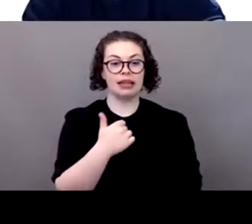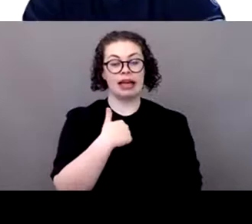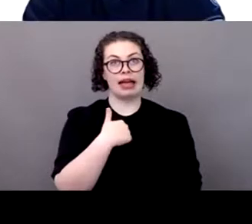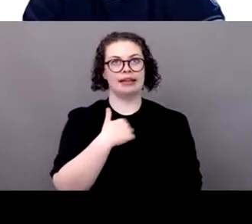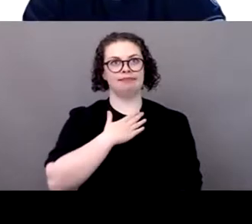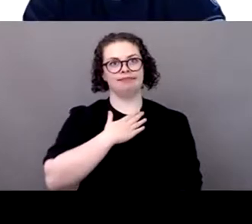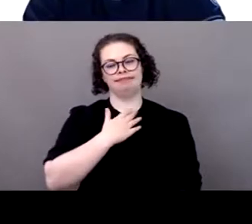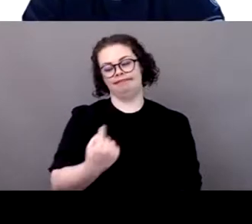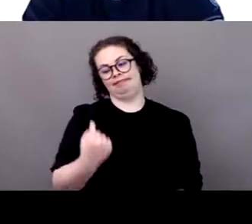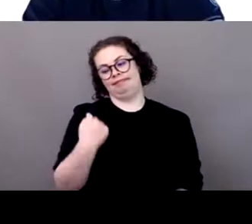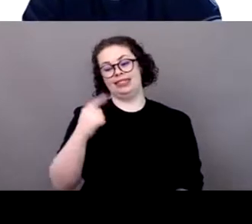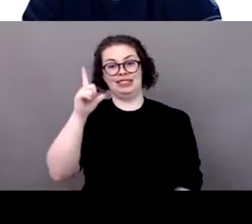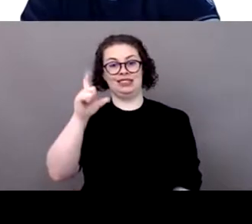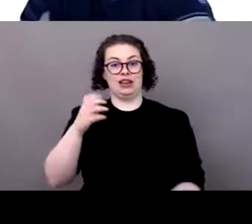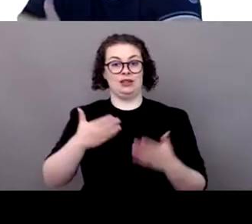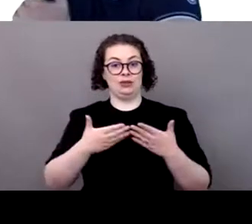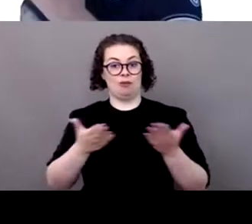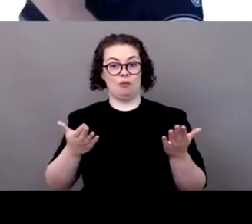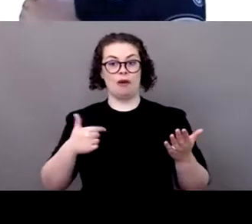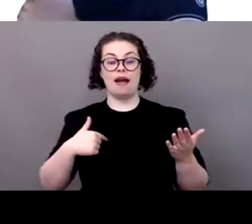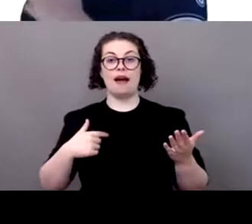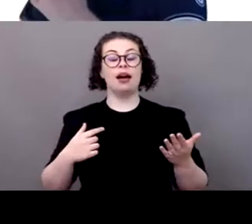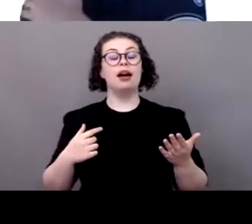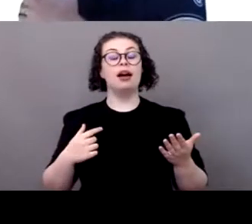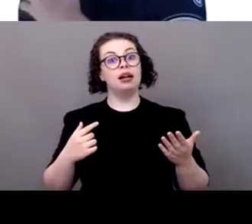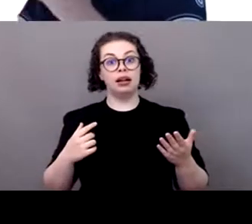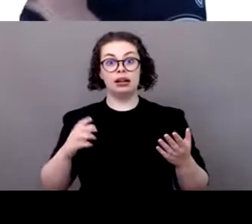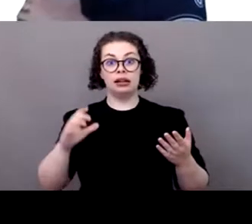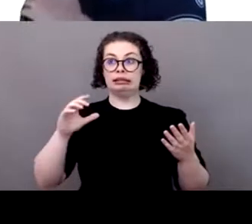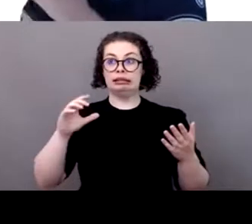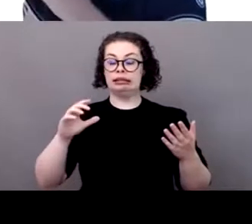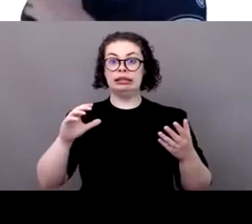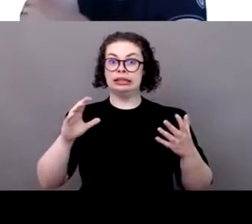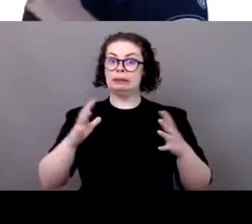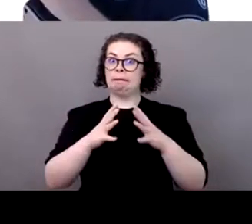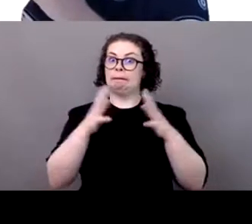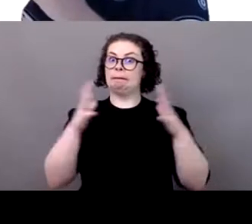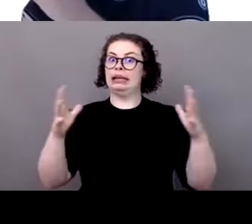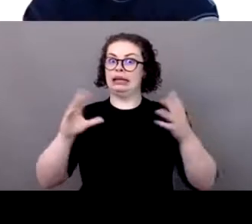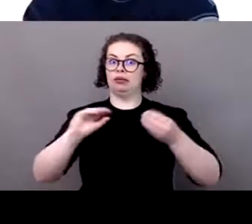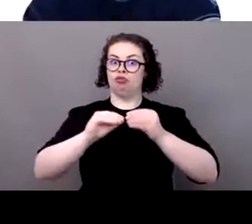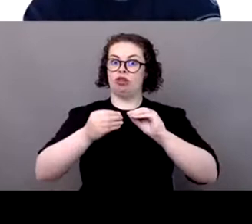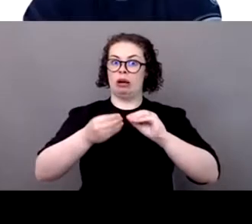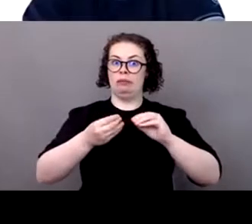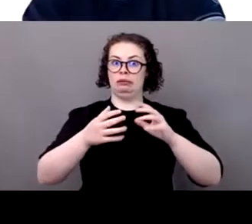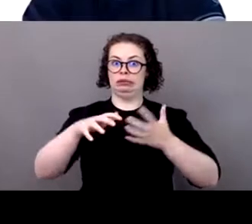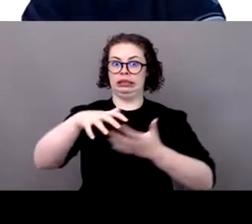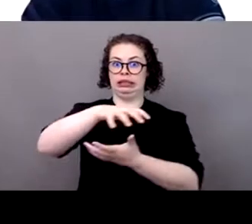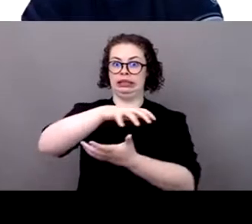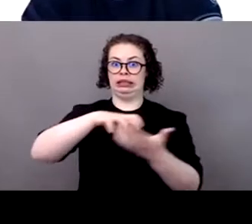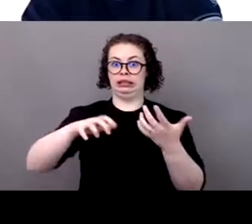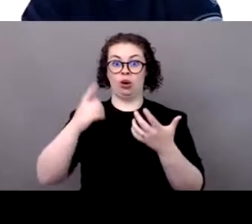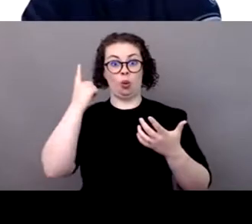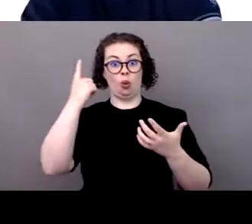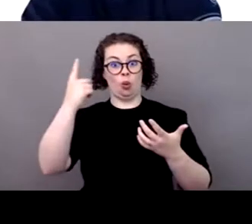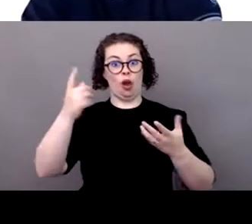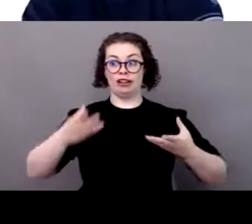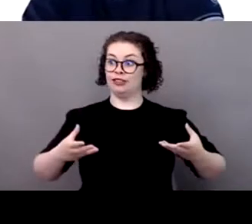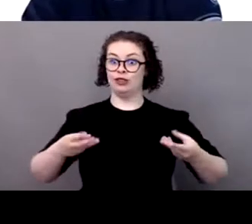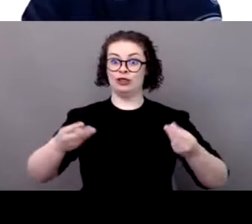there is no one single solution. There are many. And you did mention a lot. Just one point.